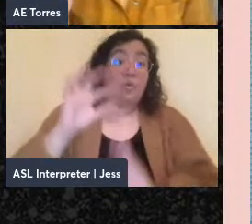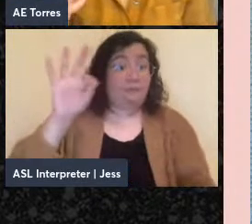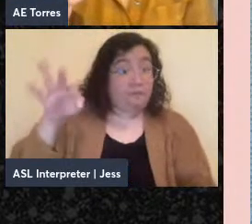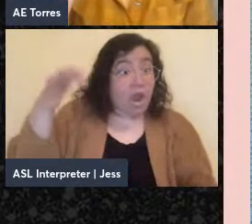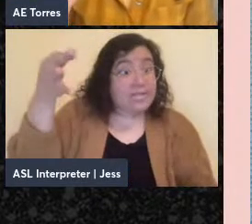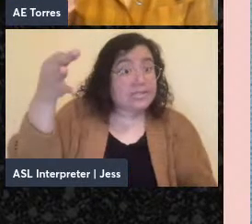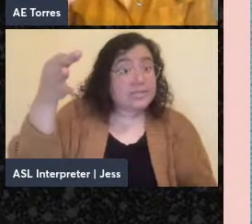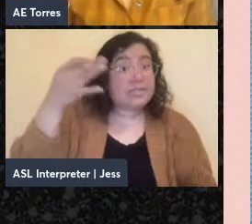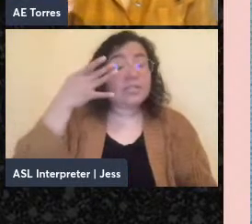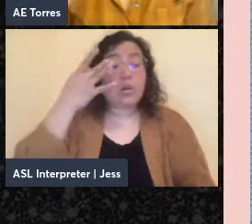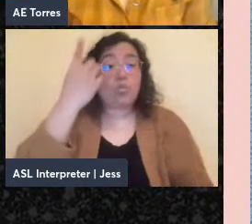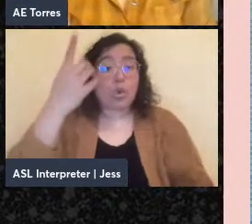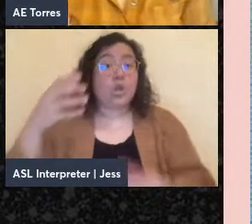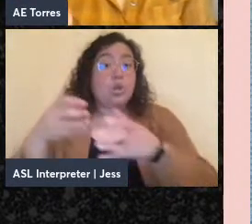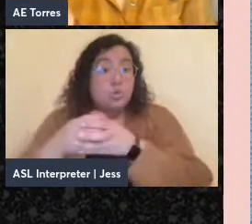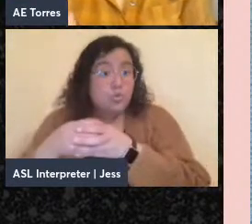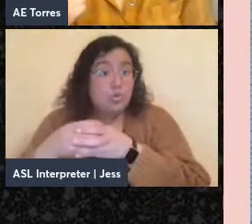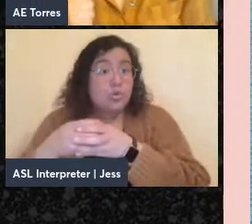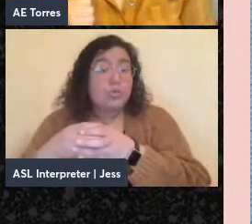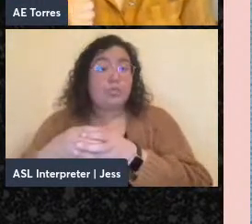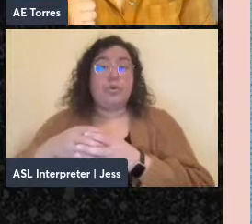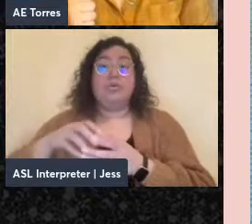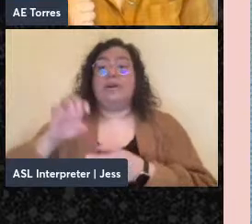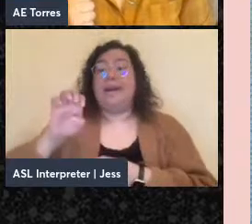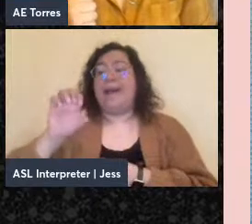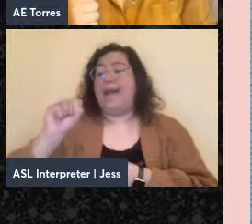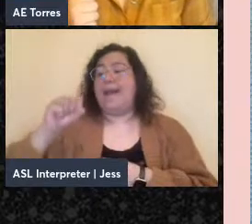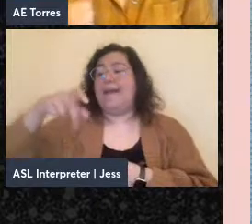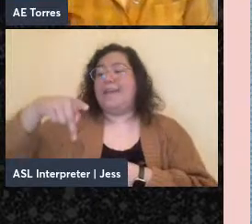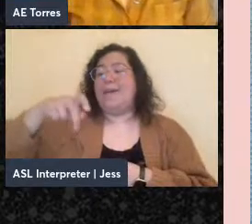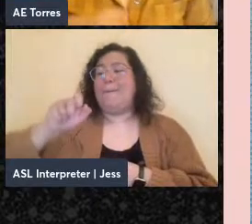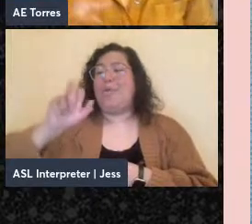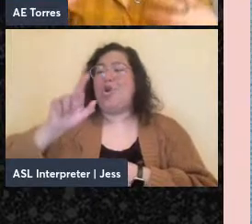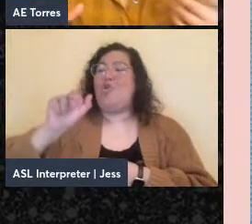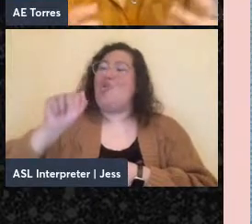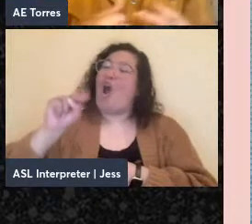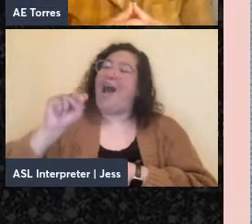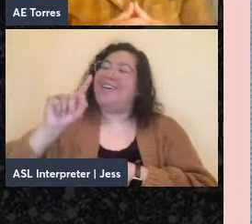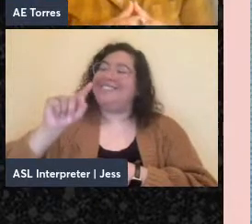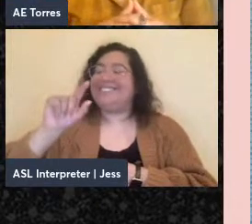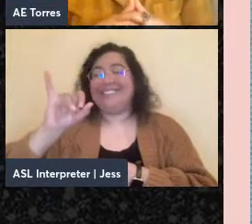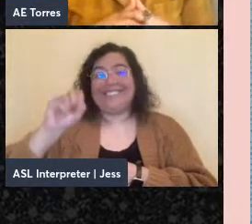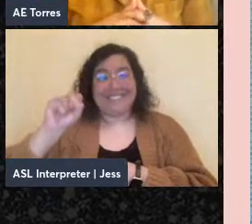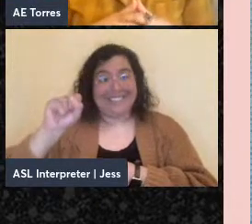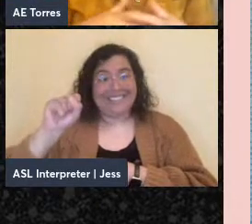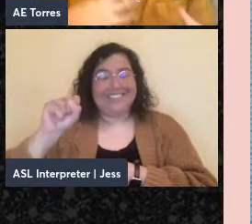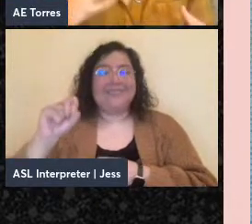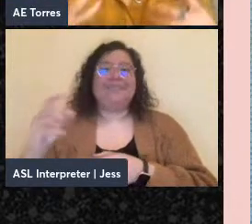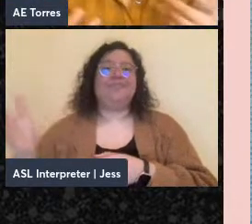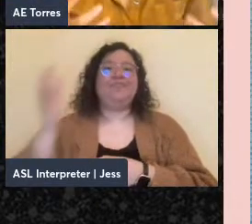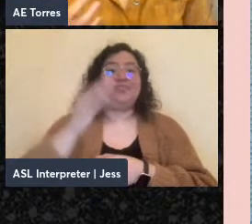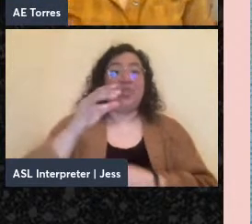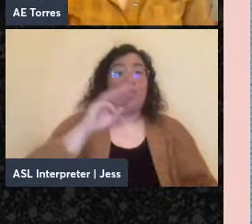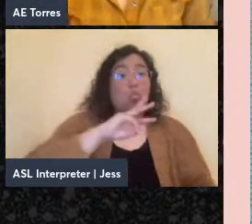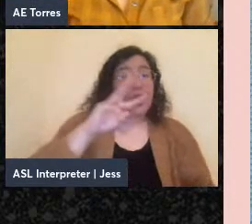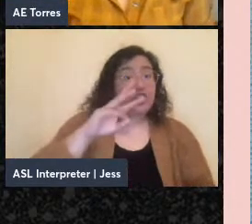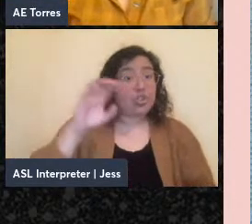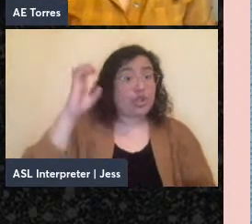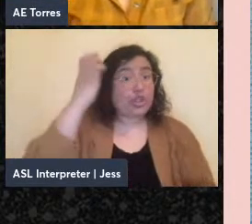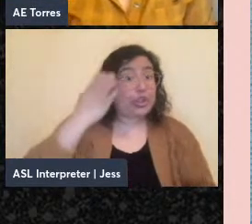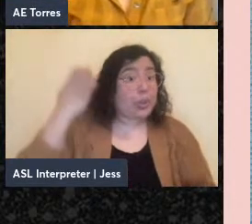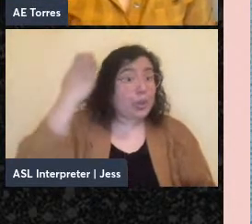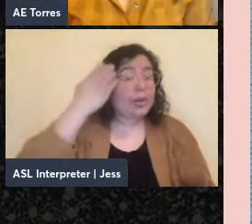there was a group of the anarcho-esperantists. And in Western Europe as well, became